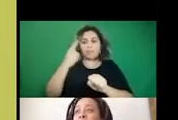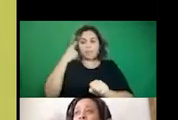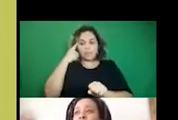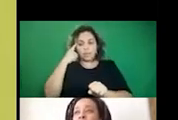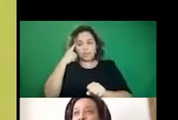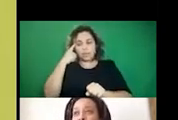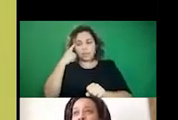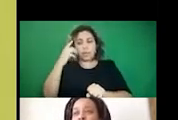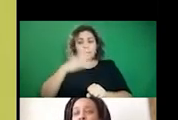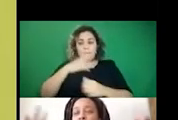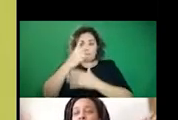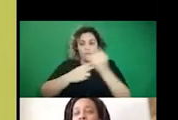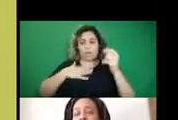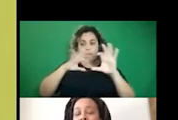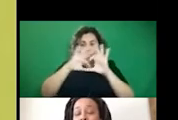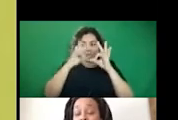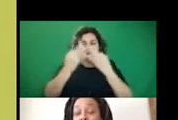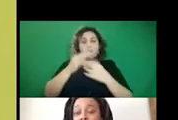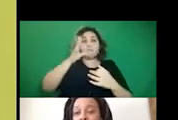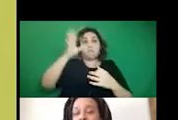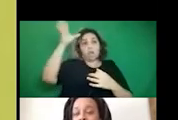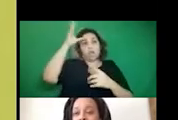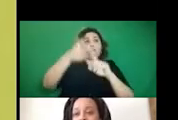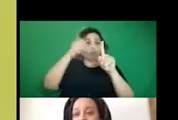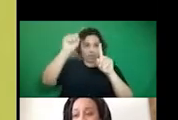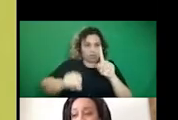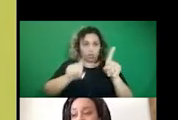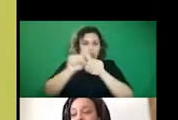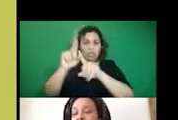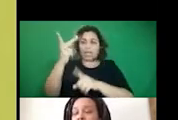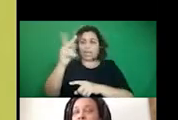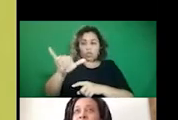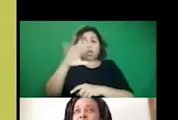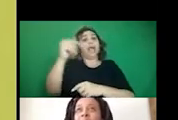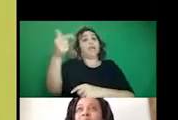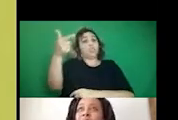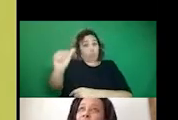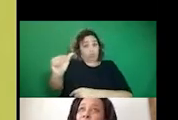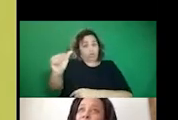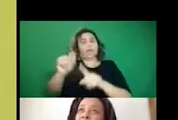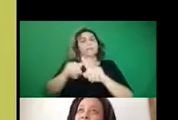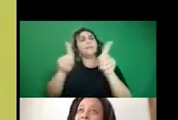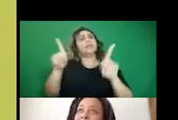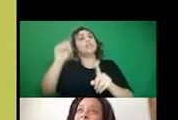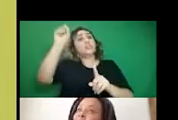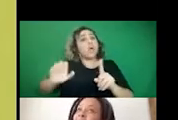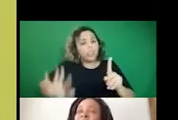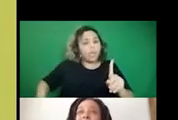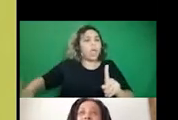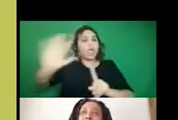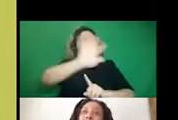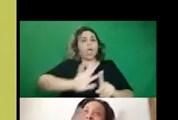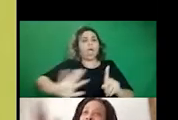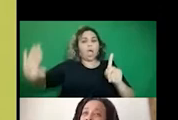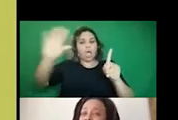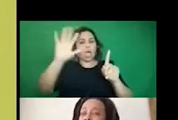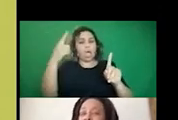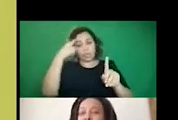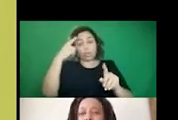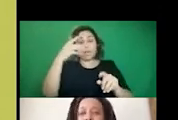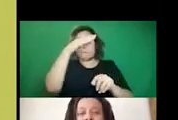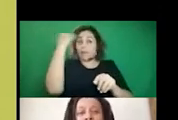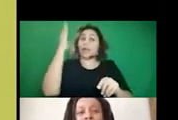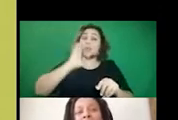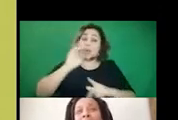both my family, both my parents are from the South Kentucky and Georgia, but in Southern places and I guess in black and Brown